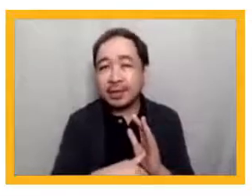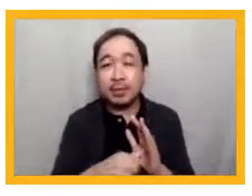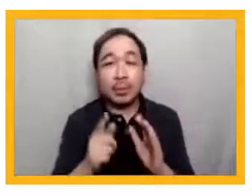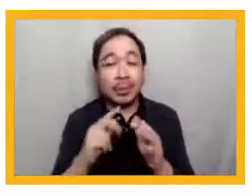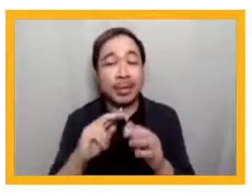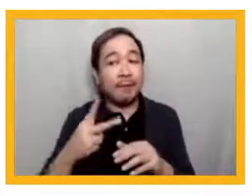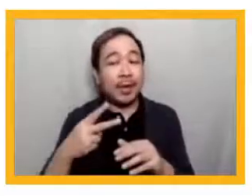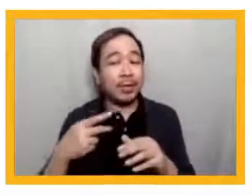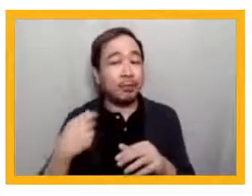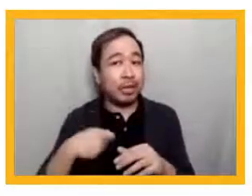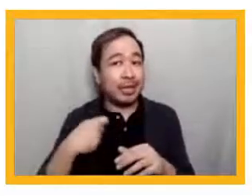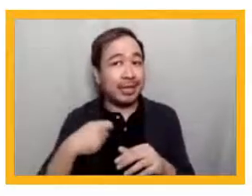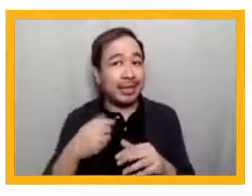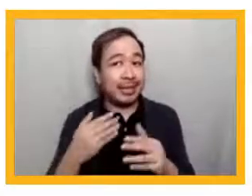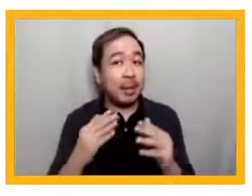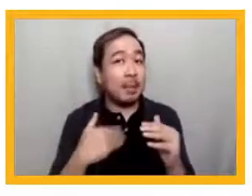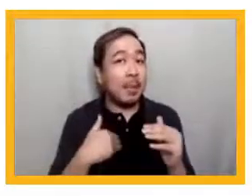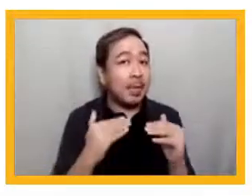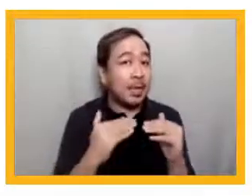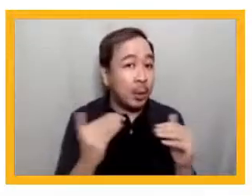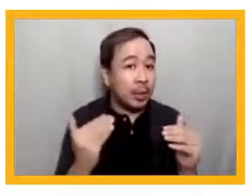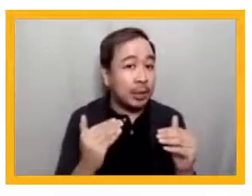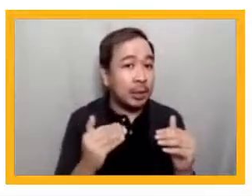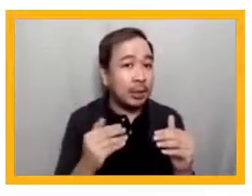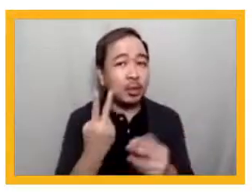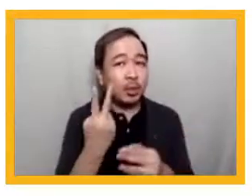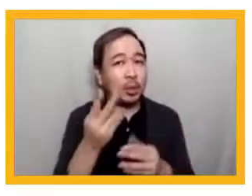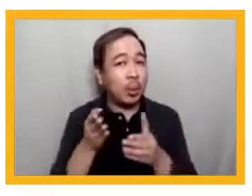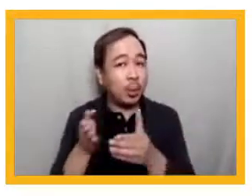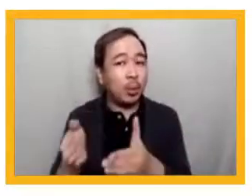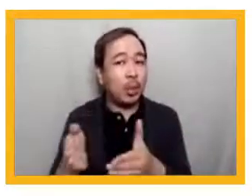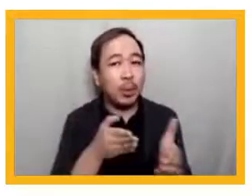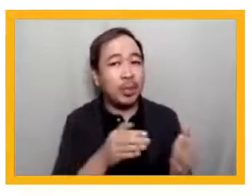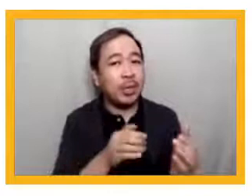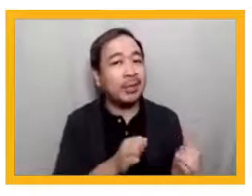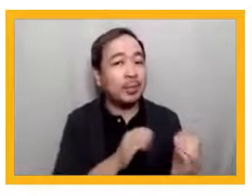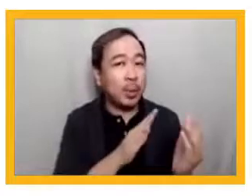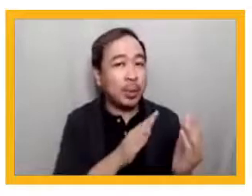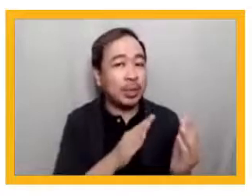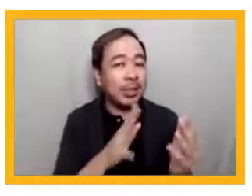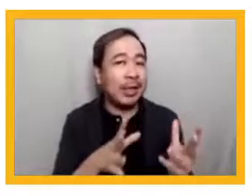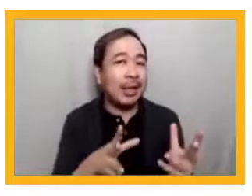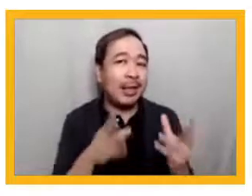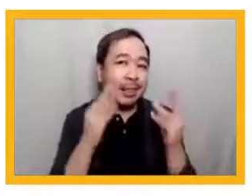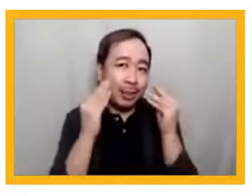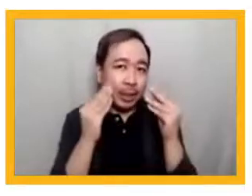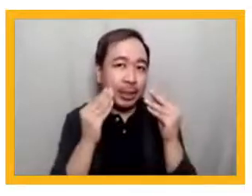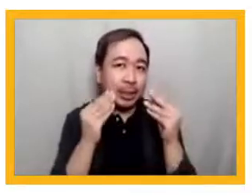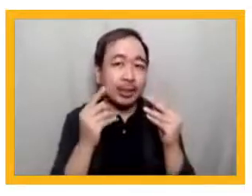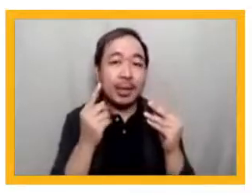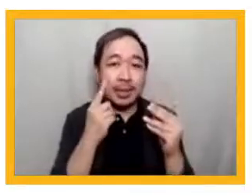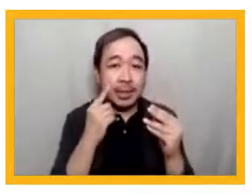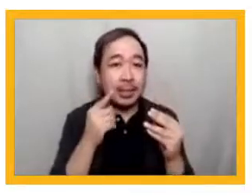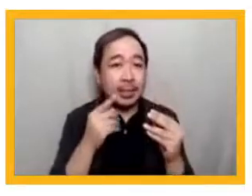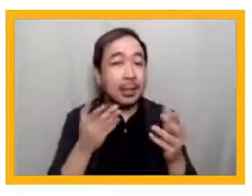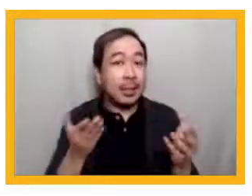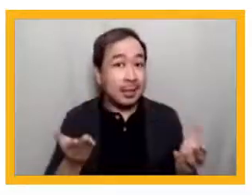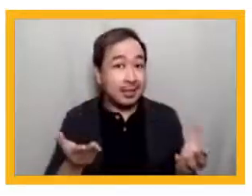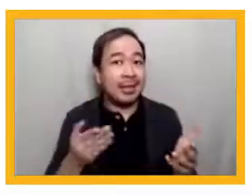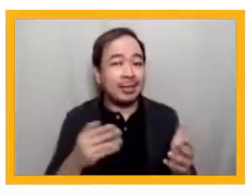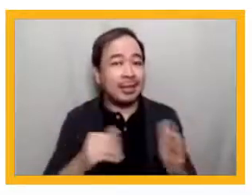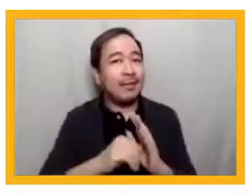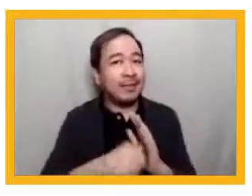Susan Tono, on a two-pronged approach to improving learning and equity. This was something that he stated in his opening remarks,